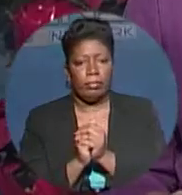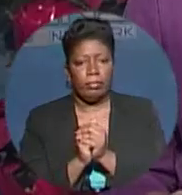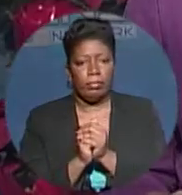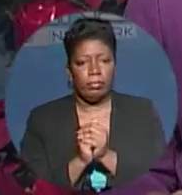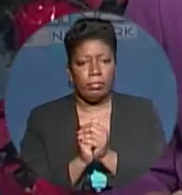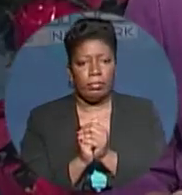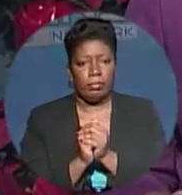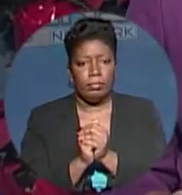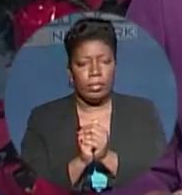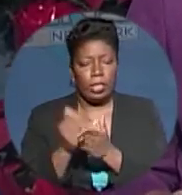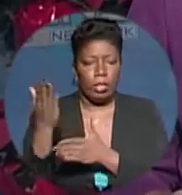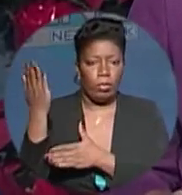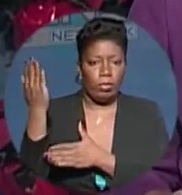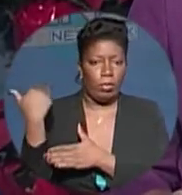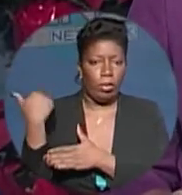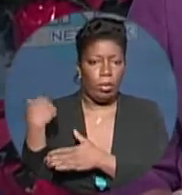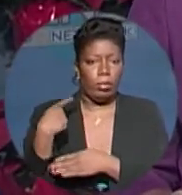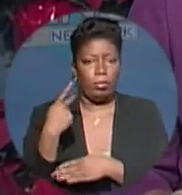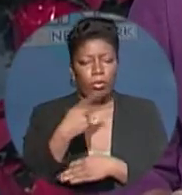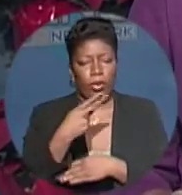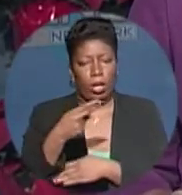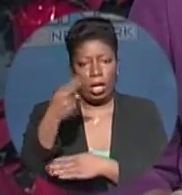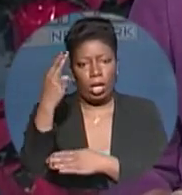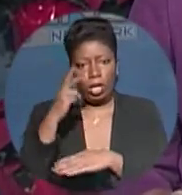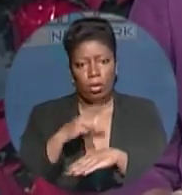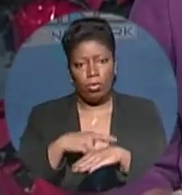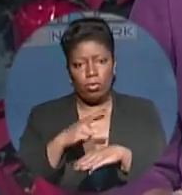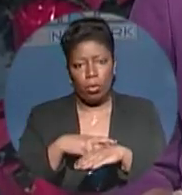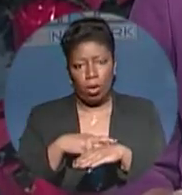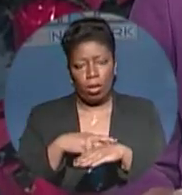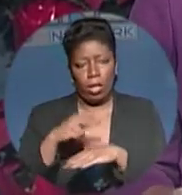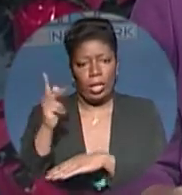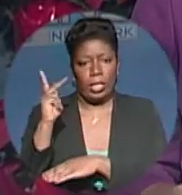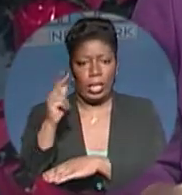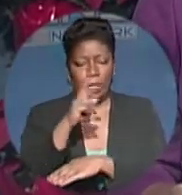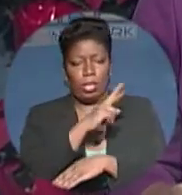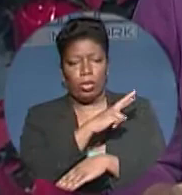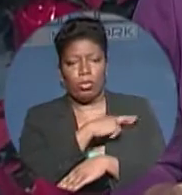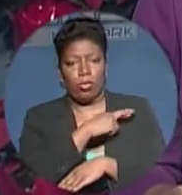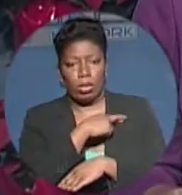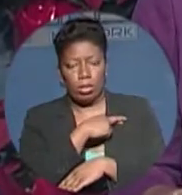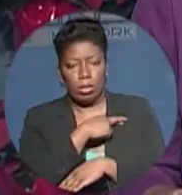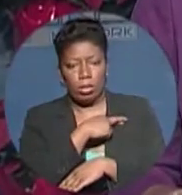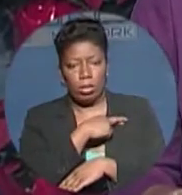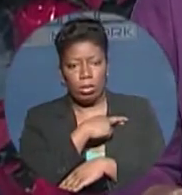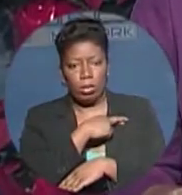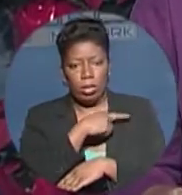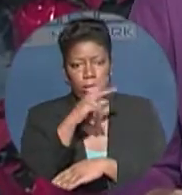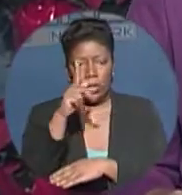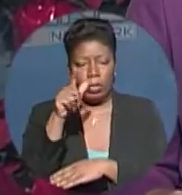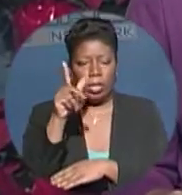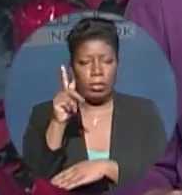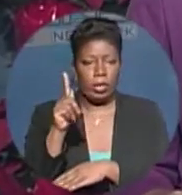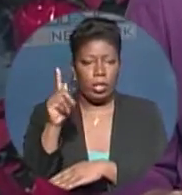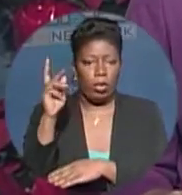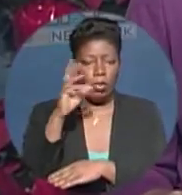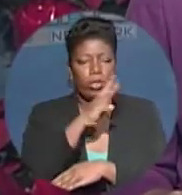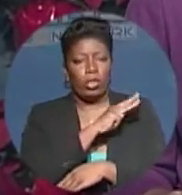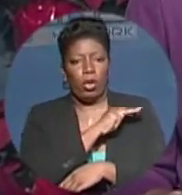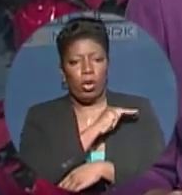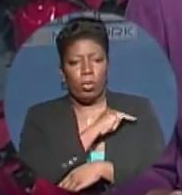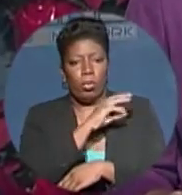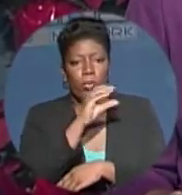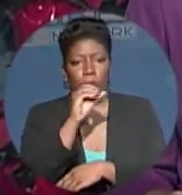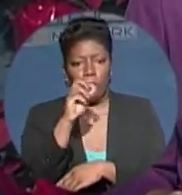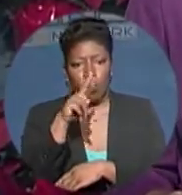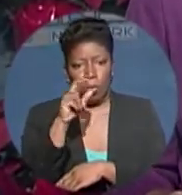Well, the former Member of Parliament for High Rock, who Kenneth Russell succeeded in High Rock, PLP dissident Maurice Moore, also attended that